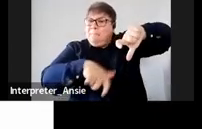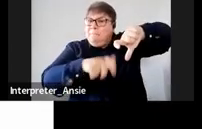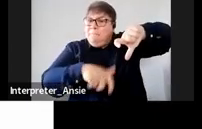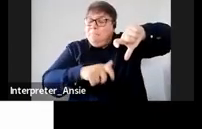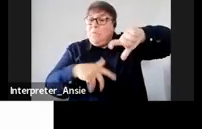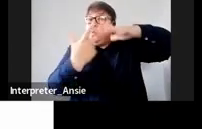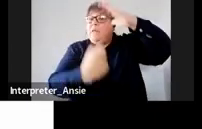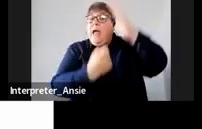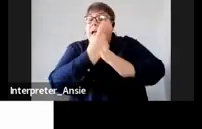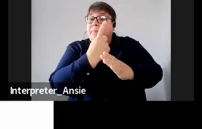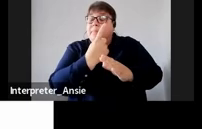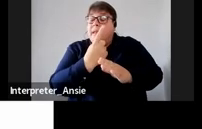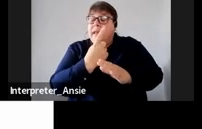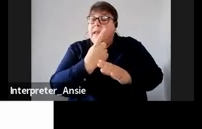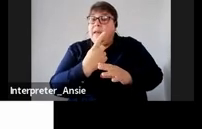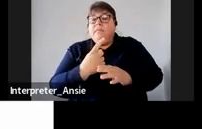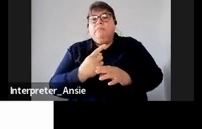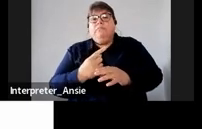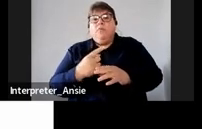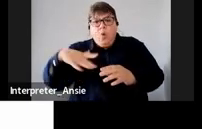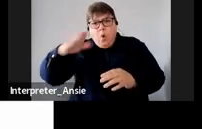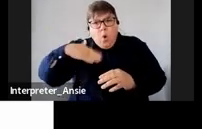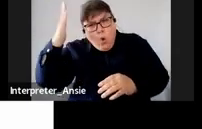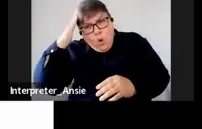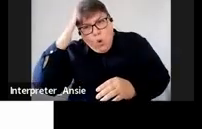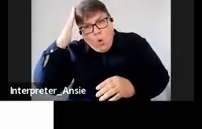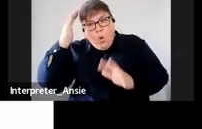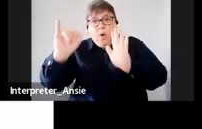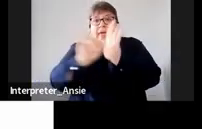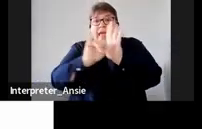normally is that we all know that the invoices until